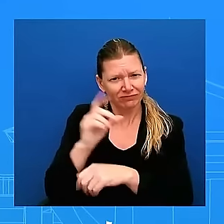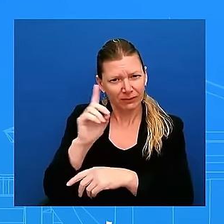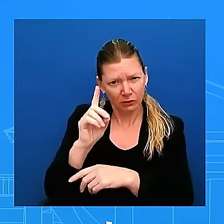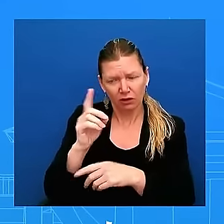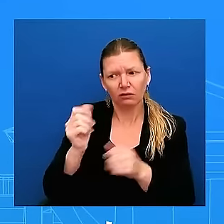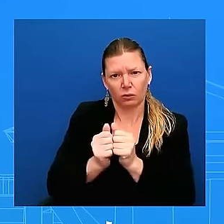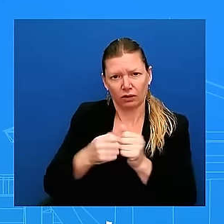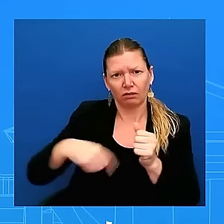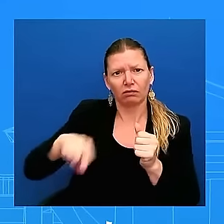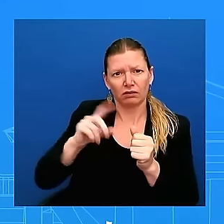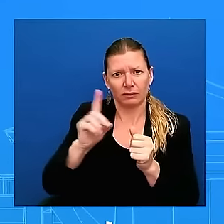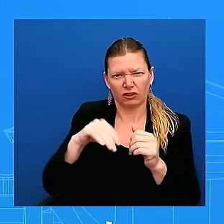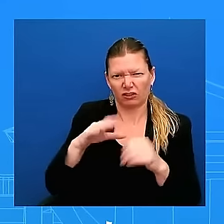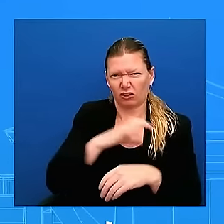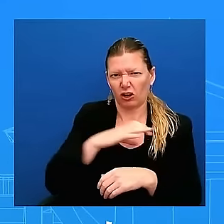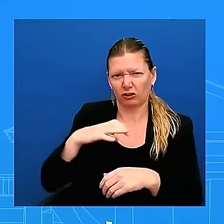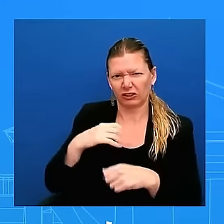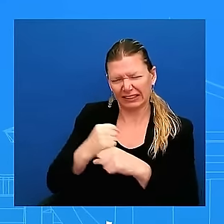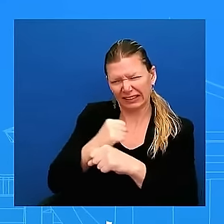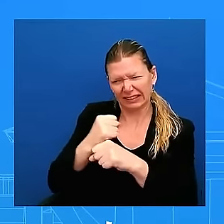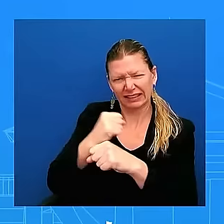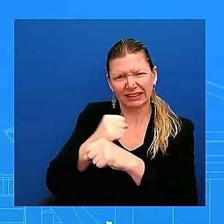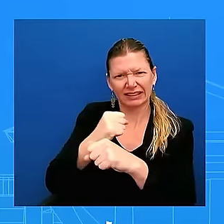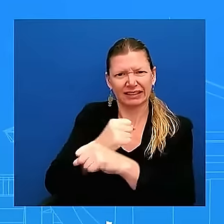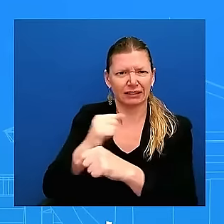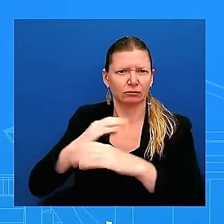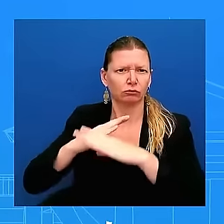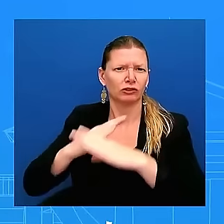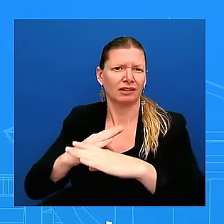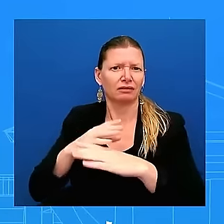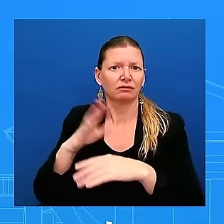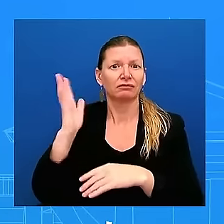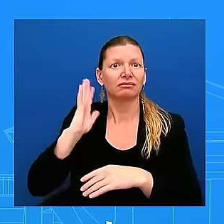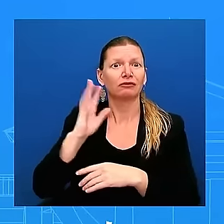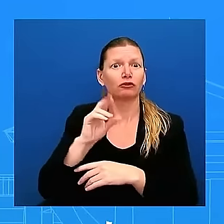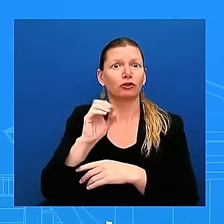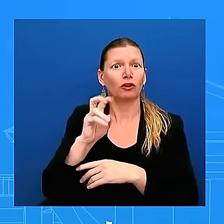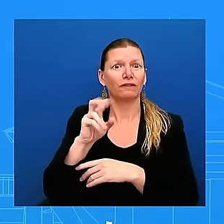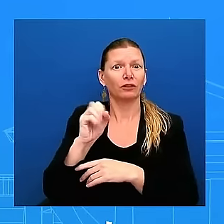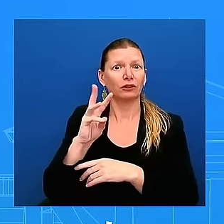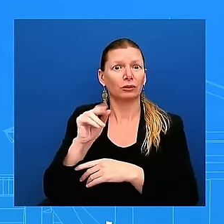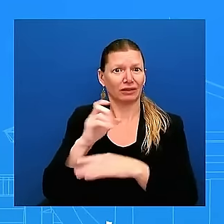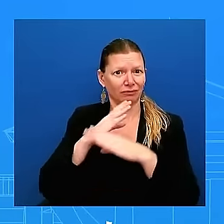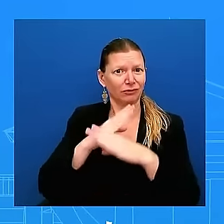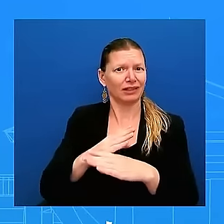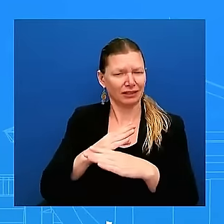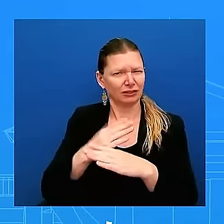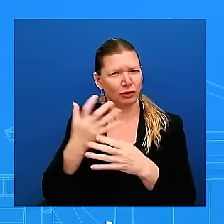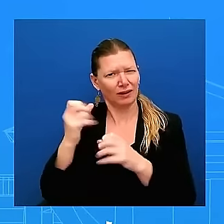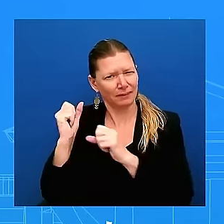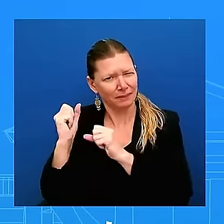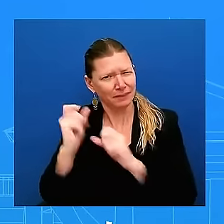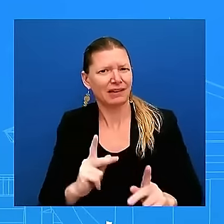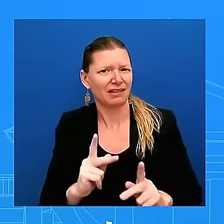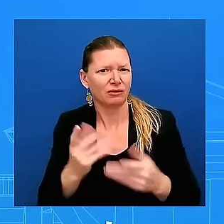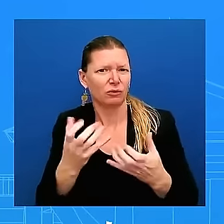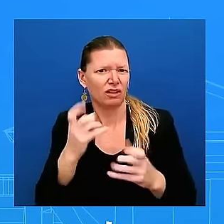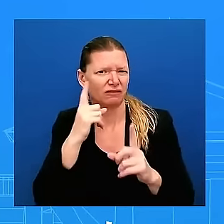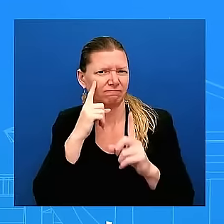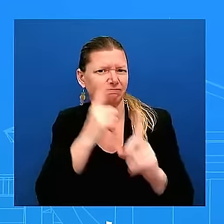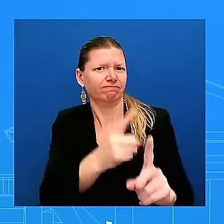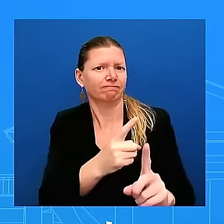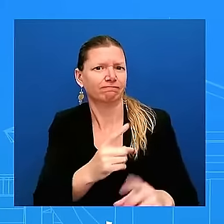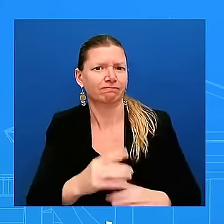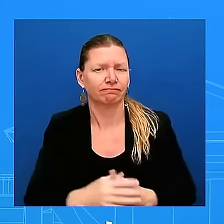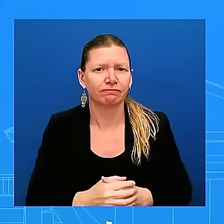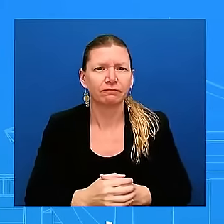in every state Senate Republicans should truly they should truly join us and today is voter registration day without